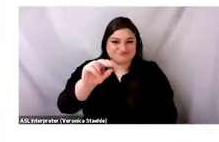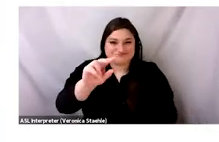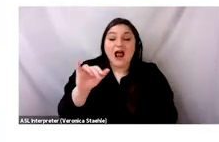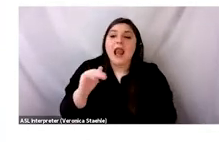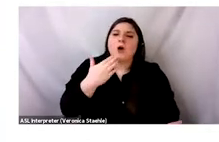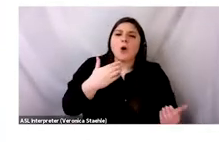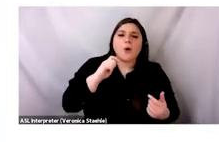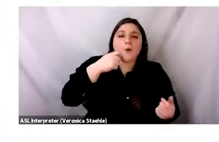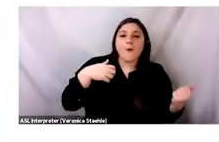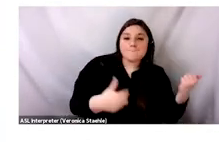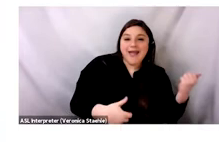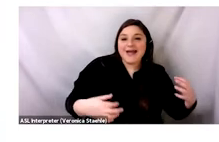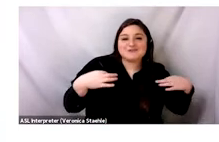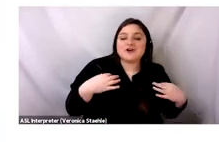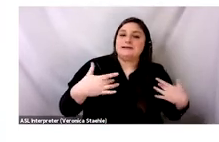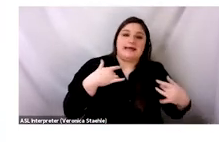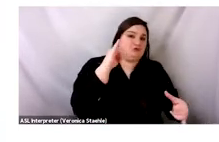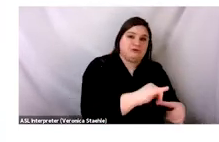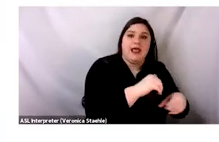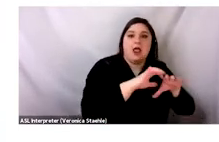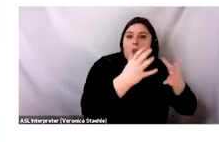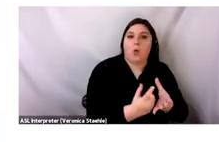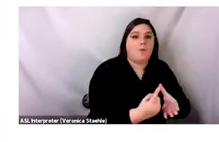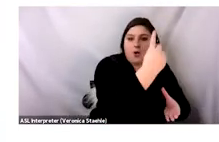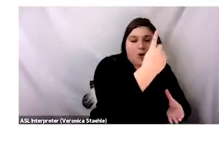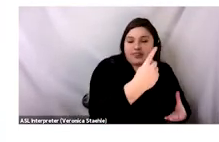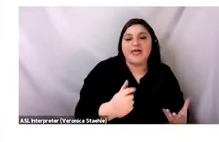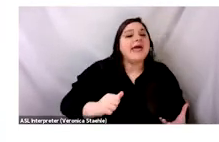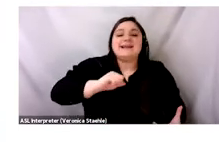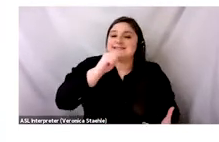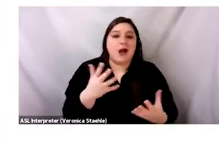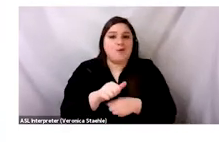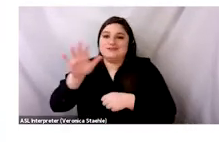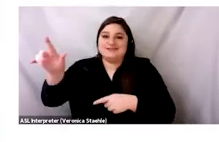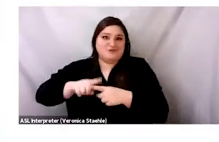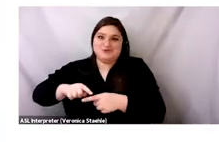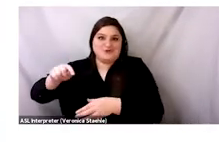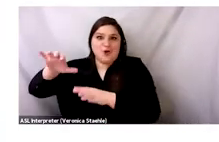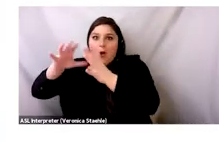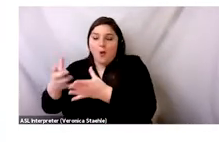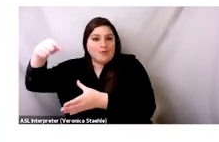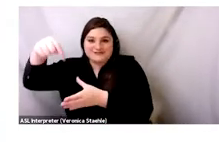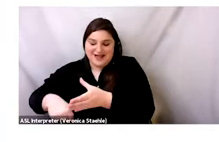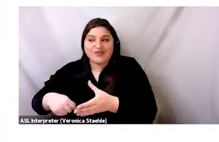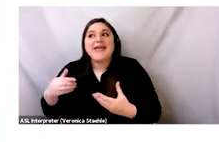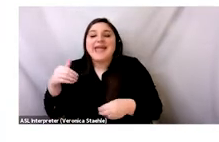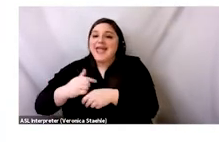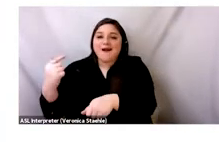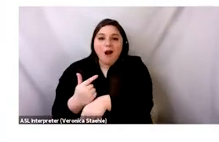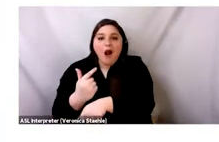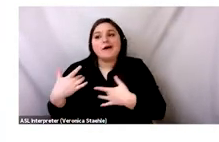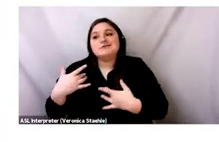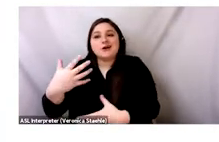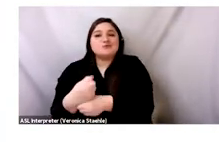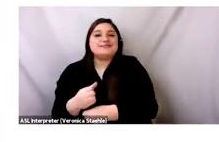or really anything that would sell well on Deepak or a similar platform. Those, you know, get scooped up by thrifters in the